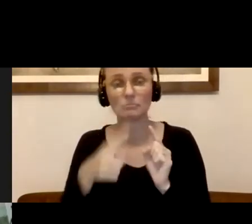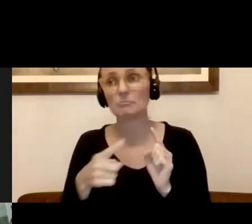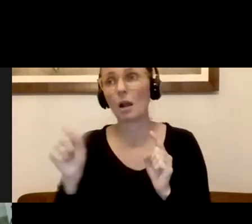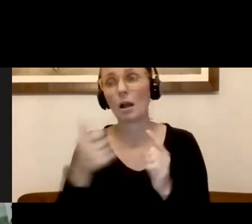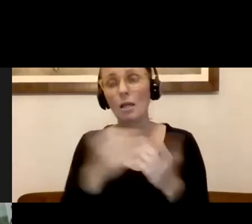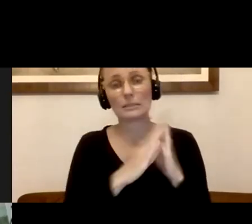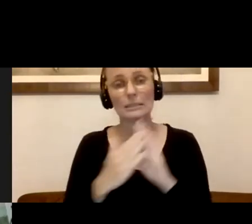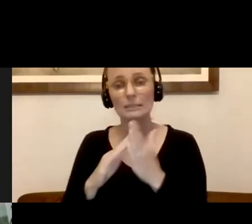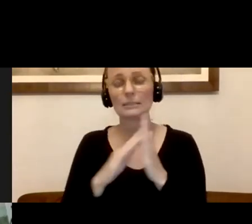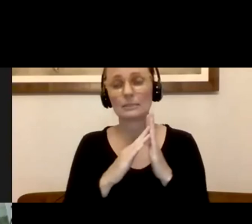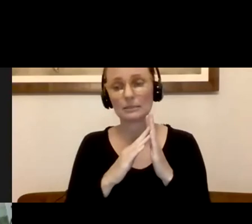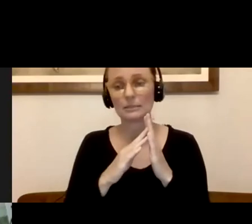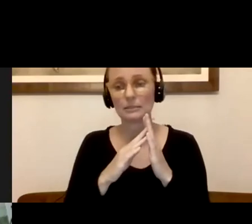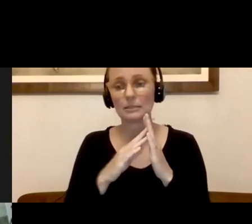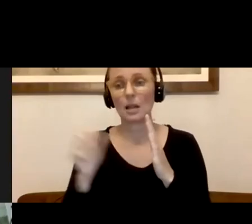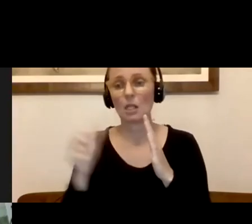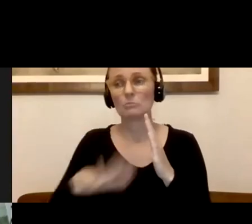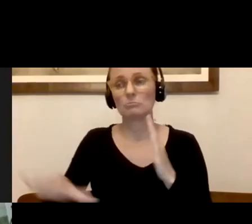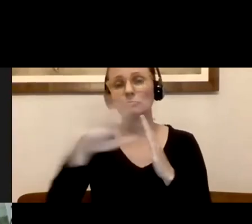and others across the U.S.